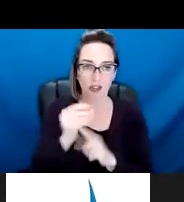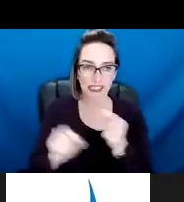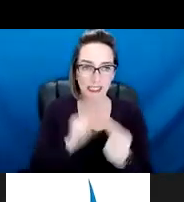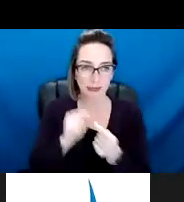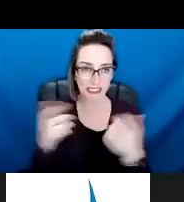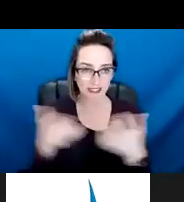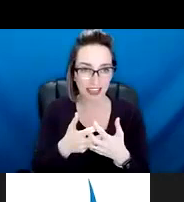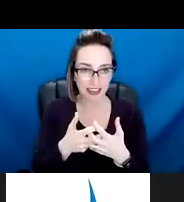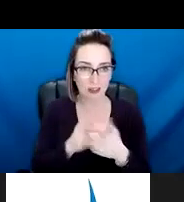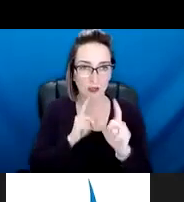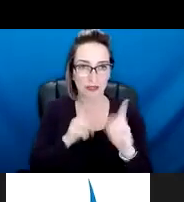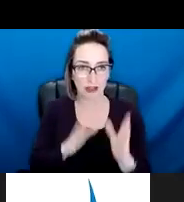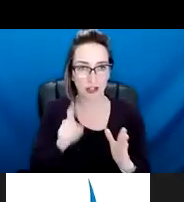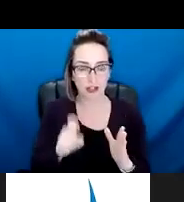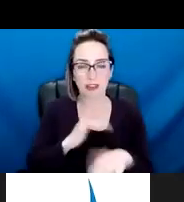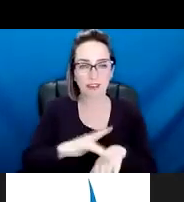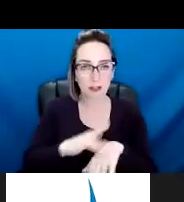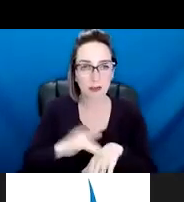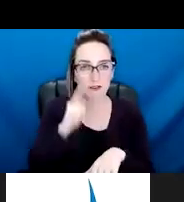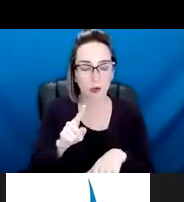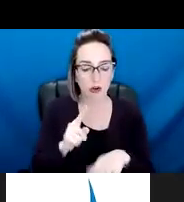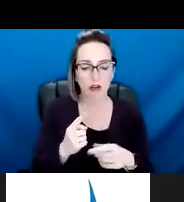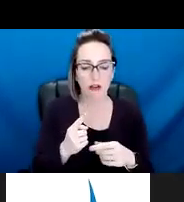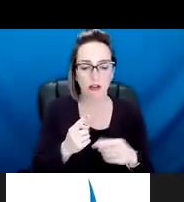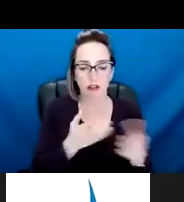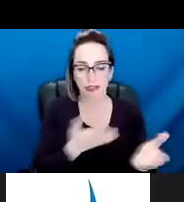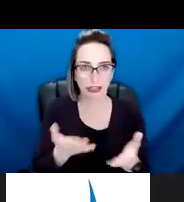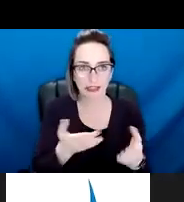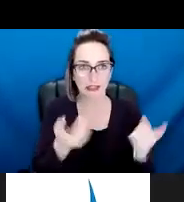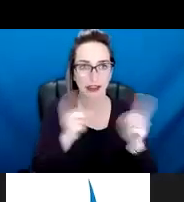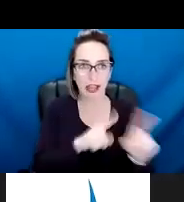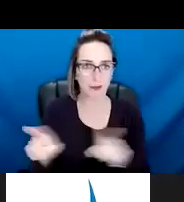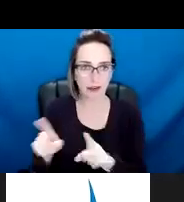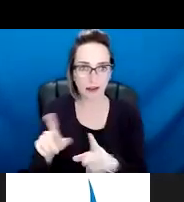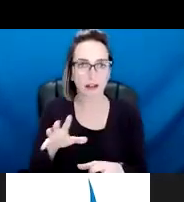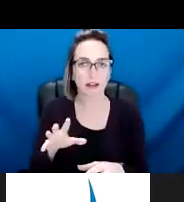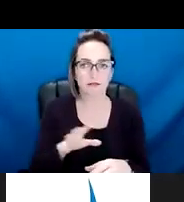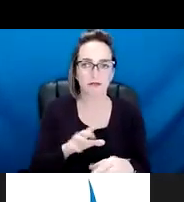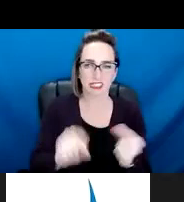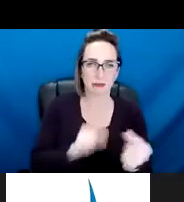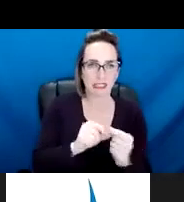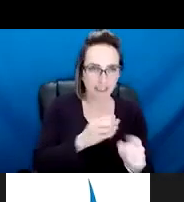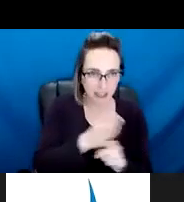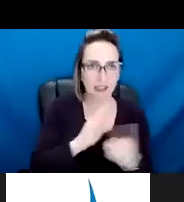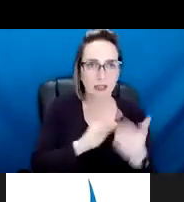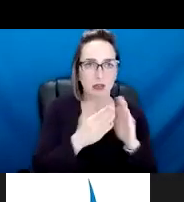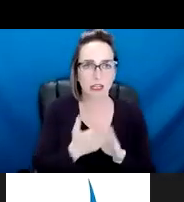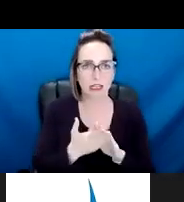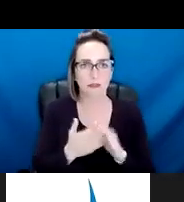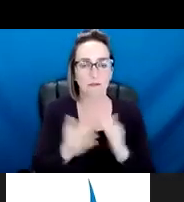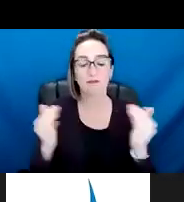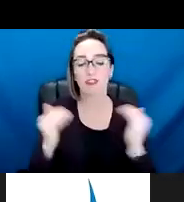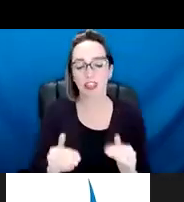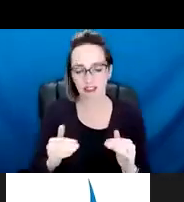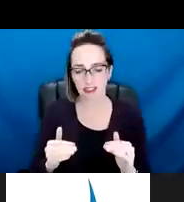should be available for incidents that take place within or impact cultural communities. Uh, the next theme is